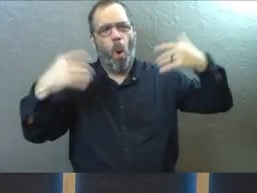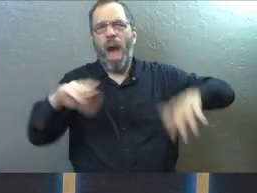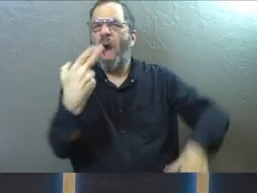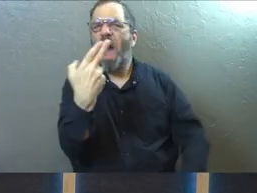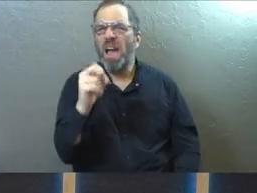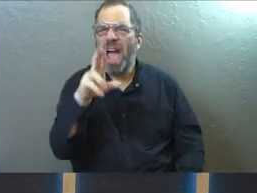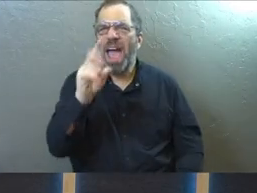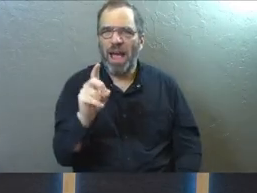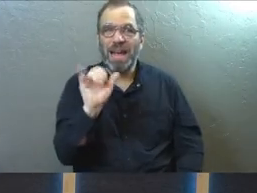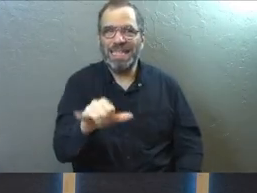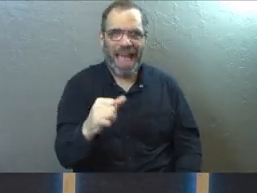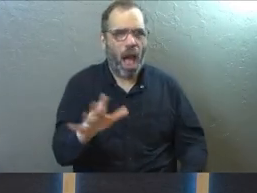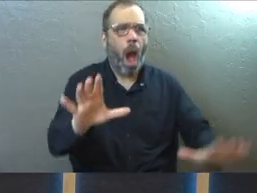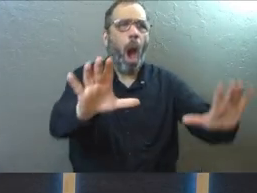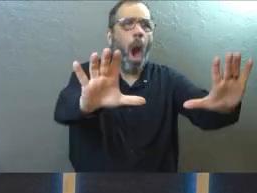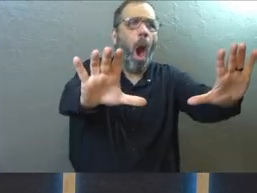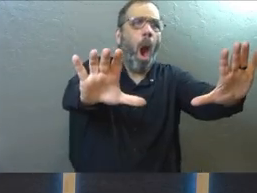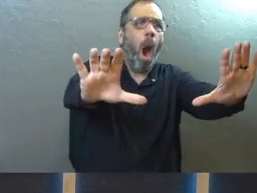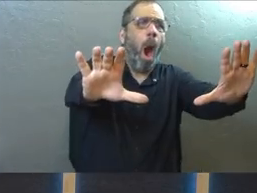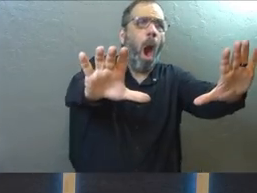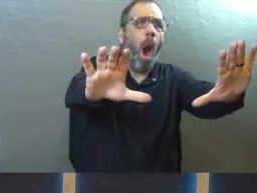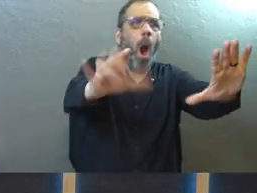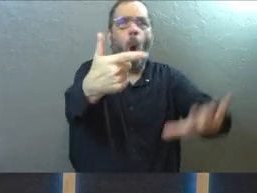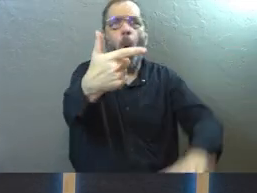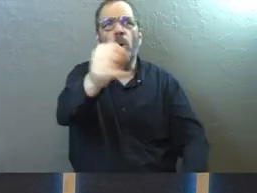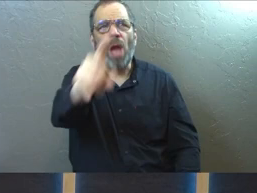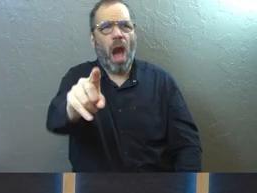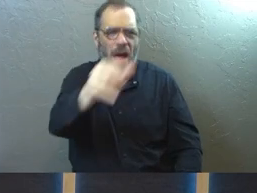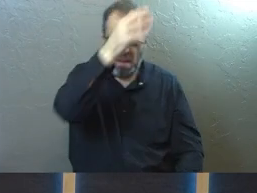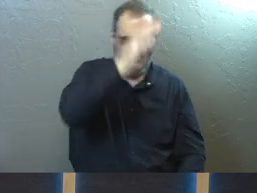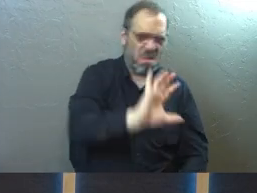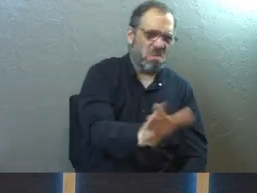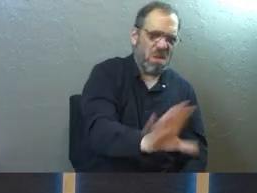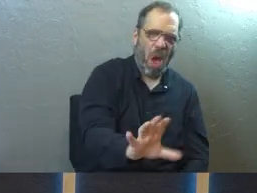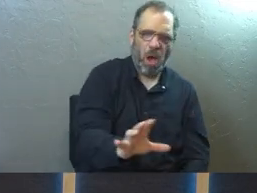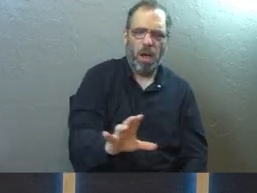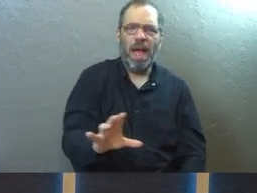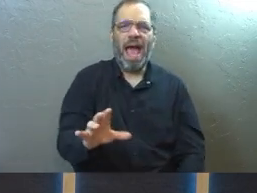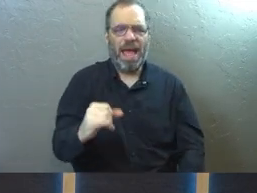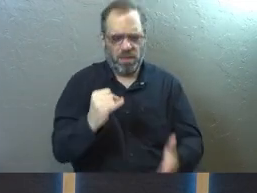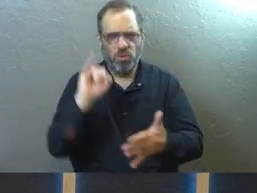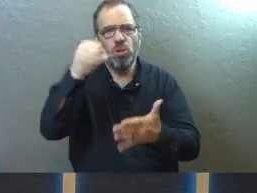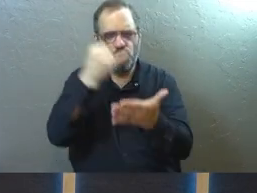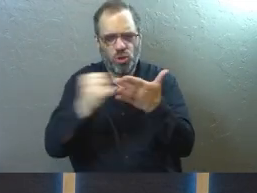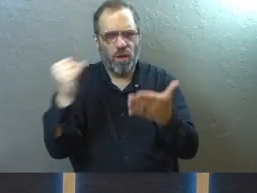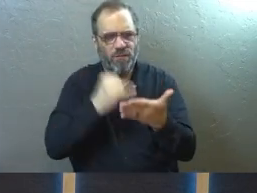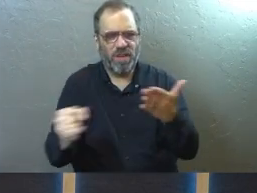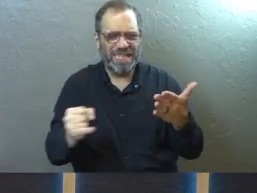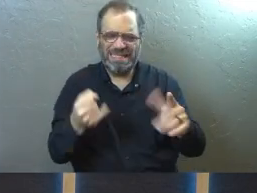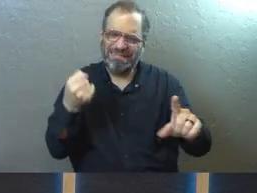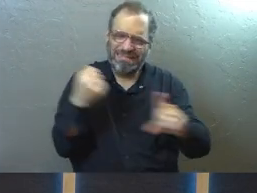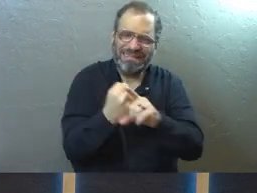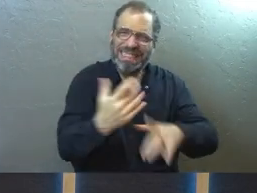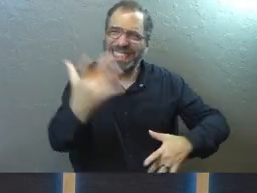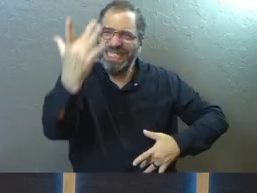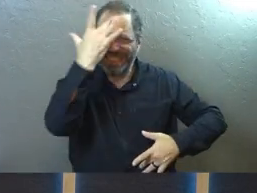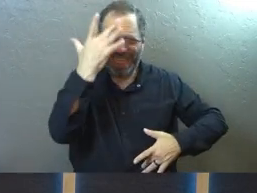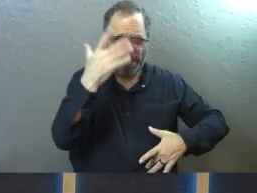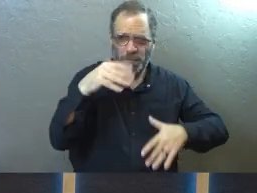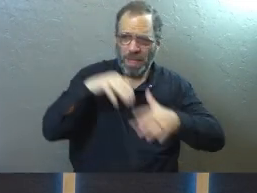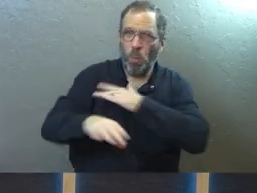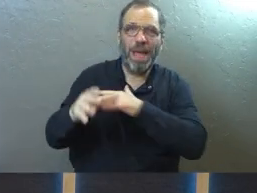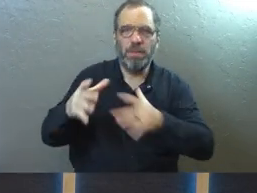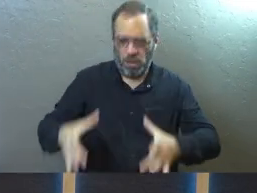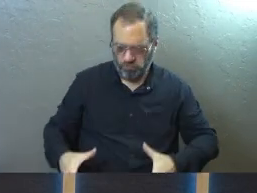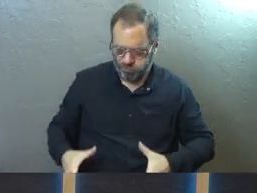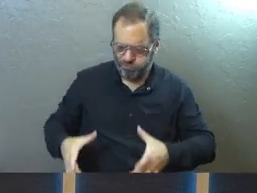him. And that's when they all yelled out, he's a God and not a man. And then Josephus says he was struck sick, and he went into his